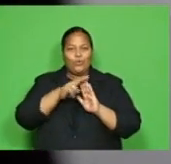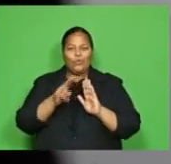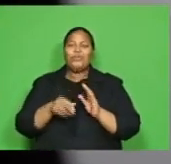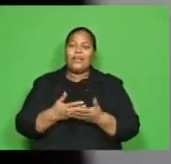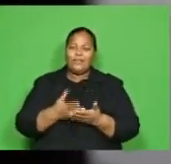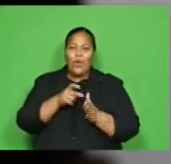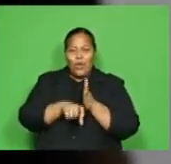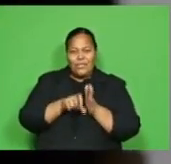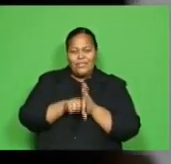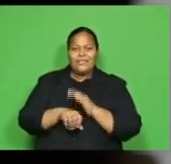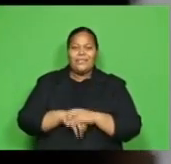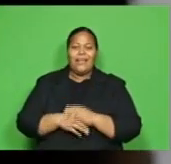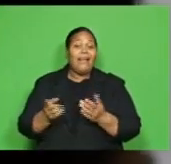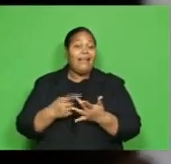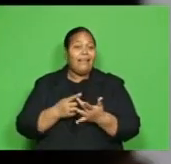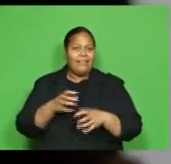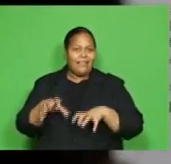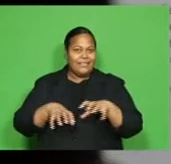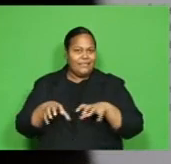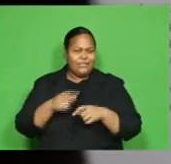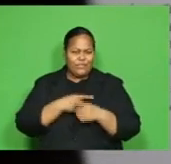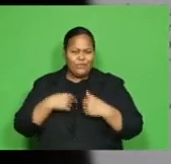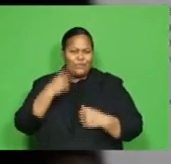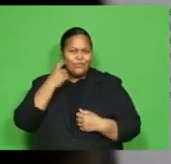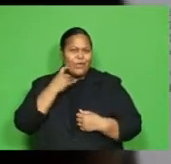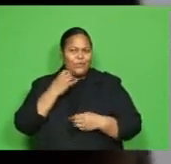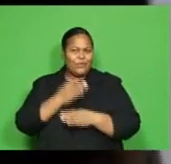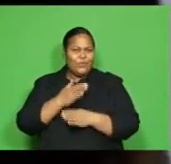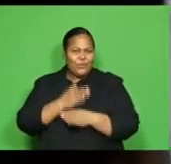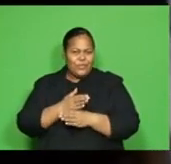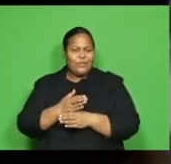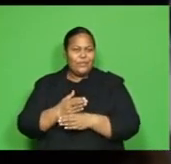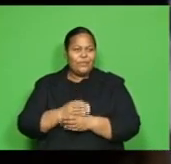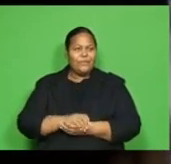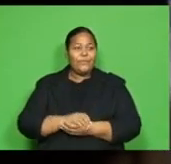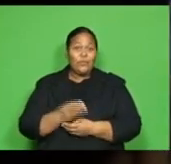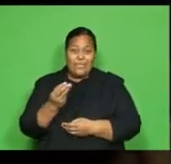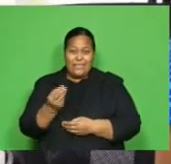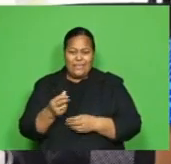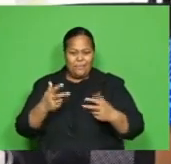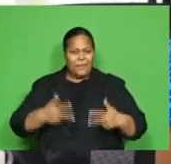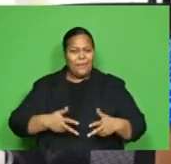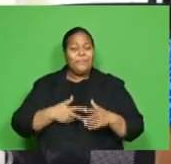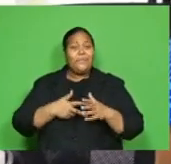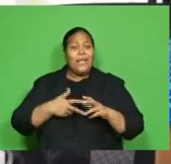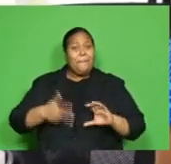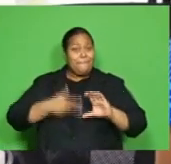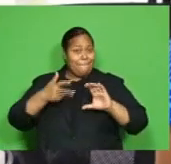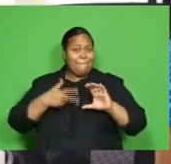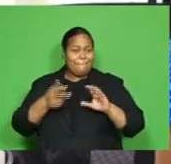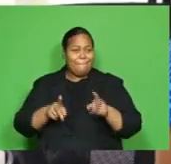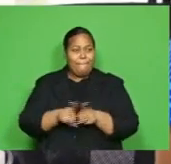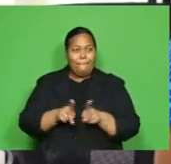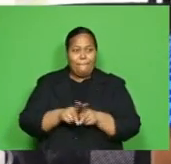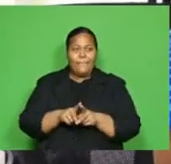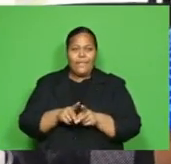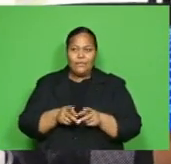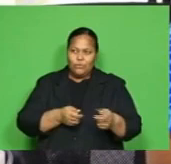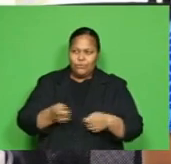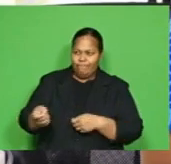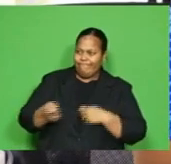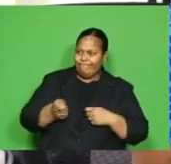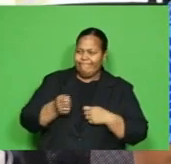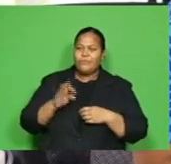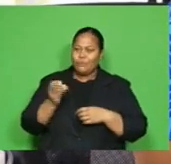activities. Trying to work with some media partners to get media partnerships out there to be able to try and get